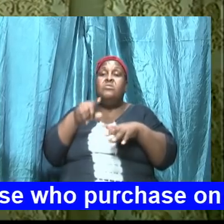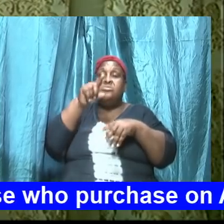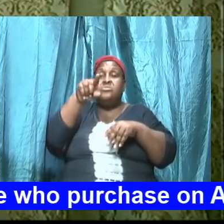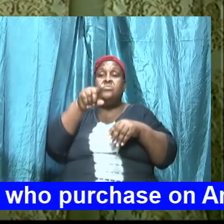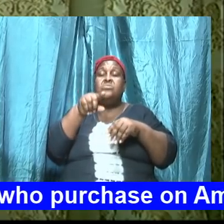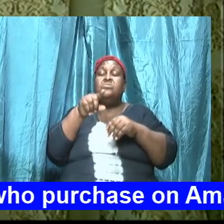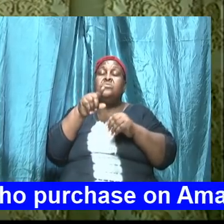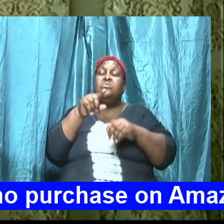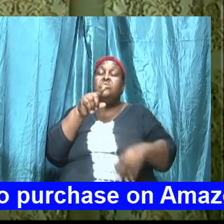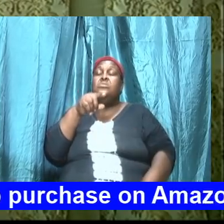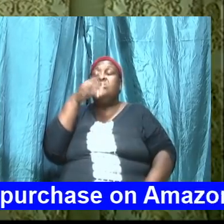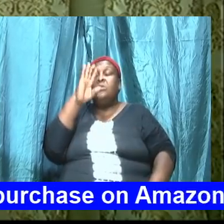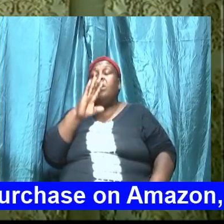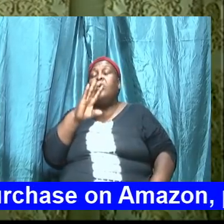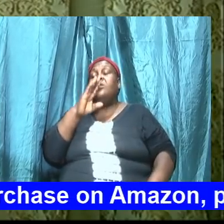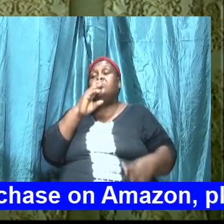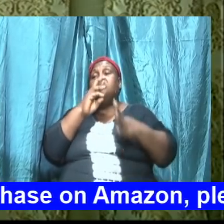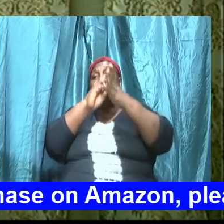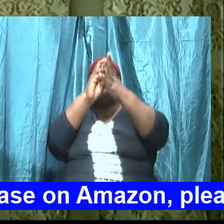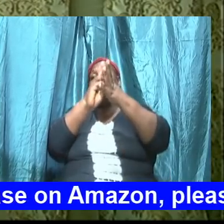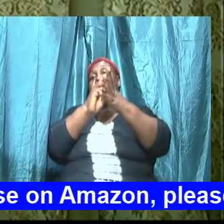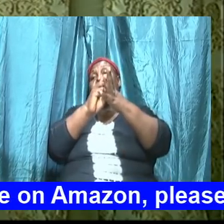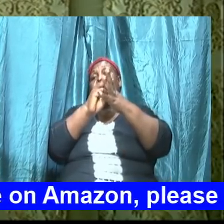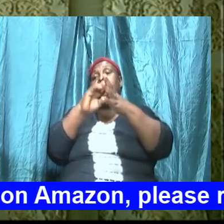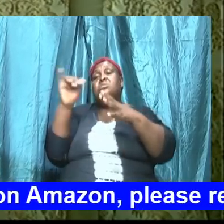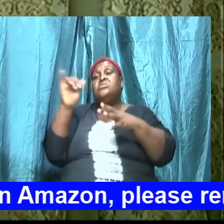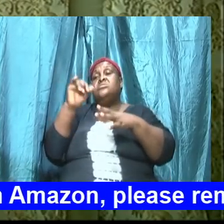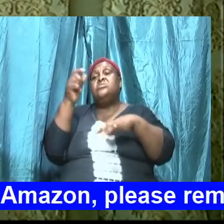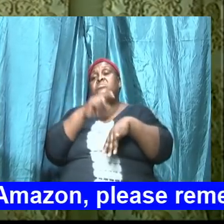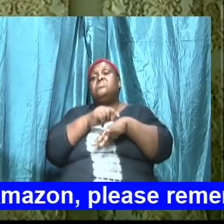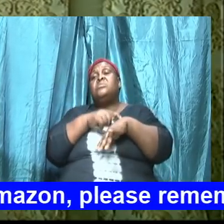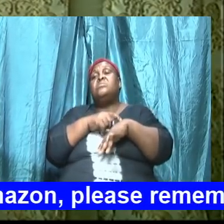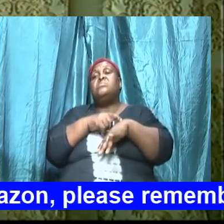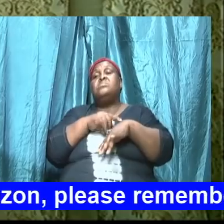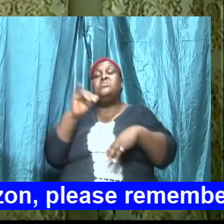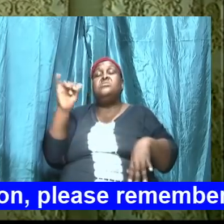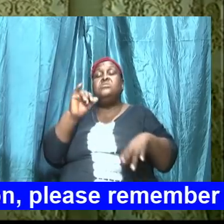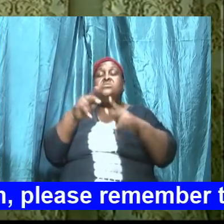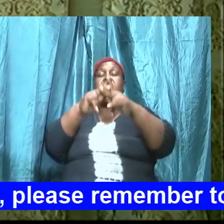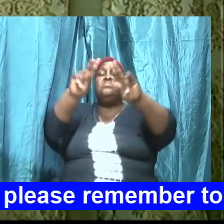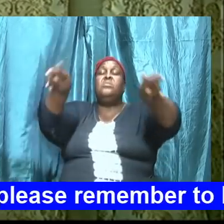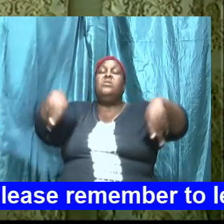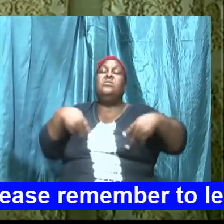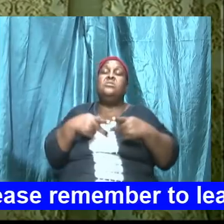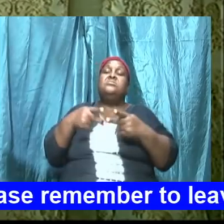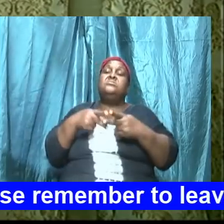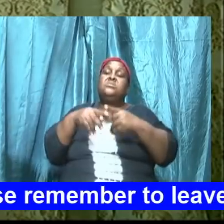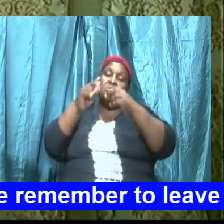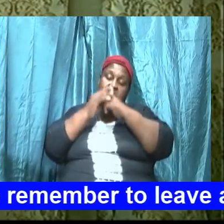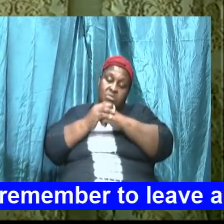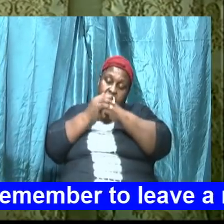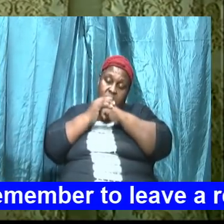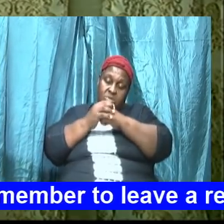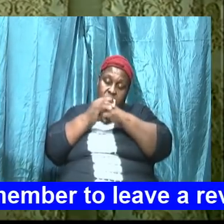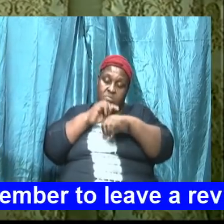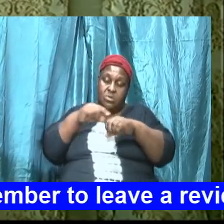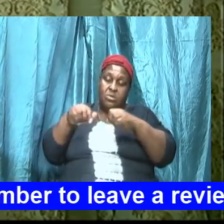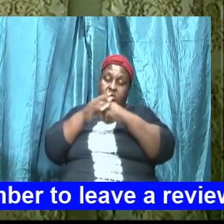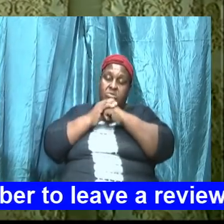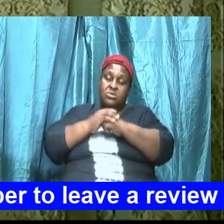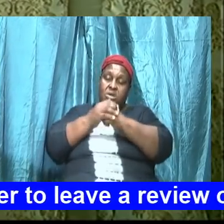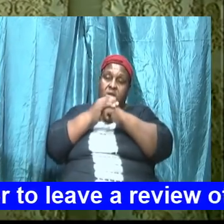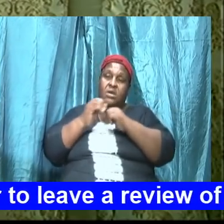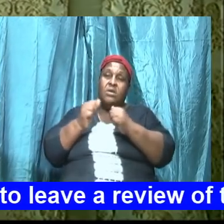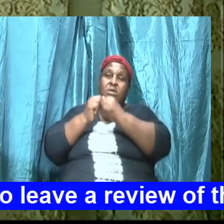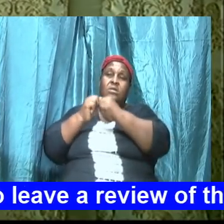God's willing next week same time same place let's worship the Lord together he